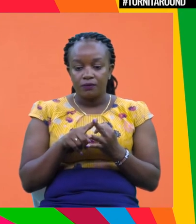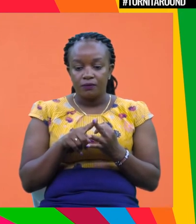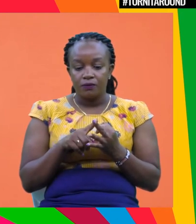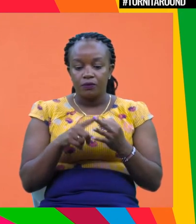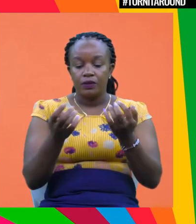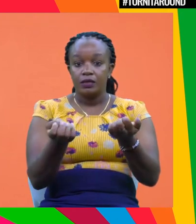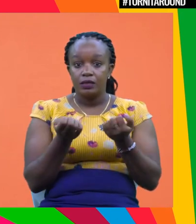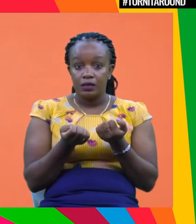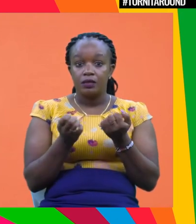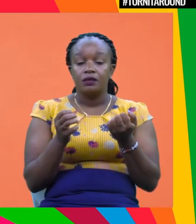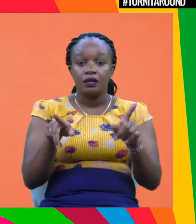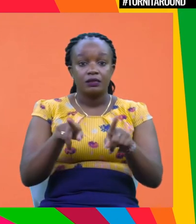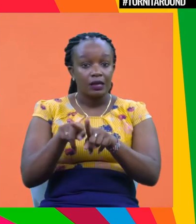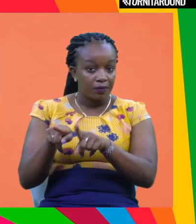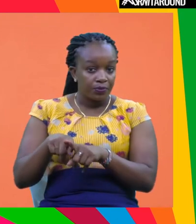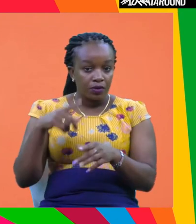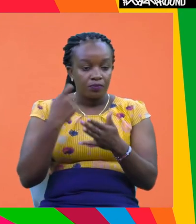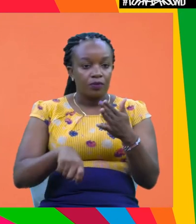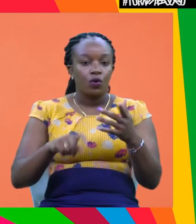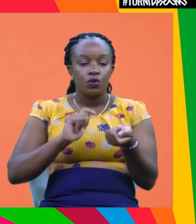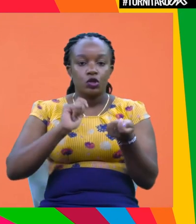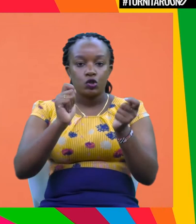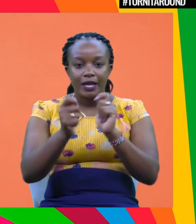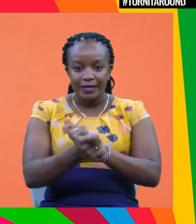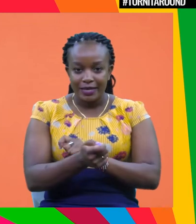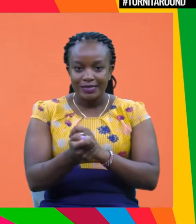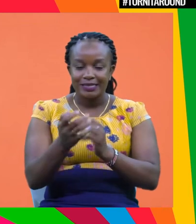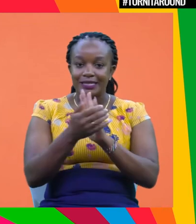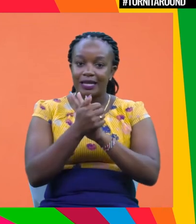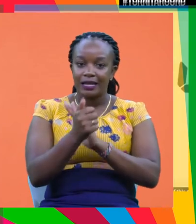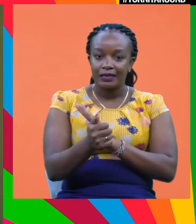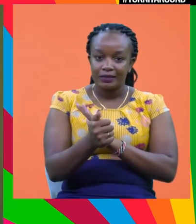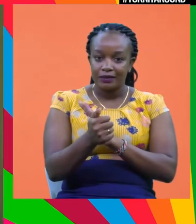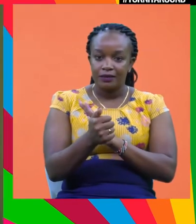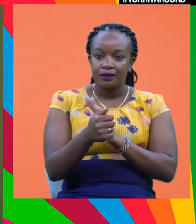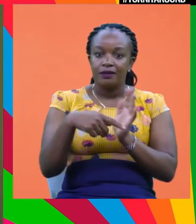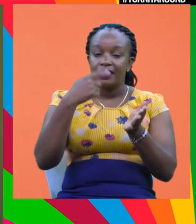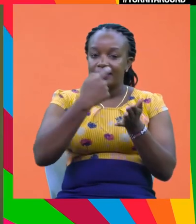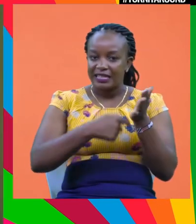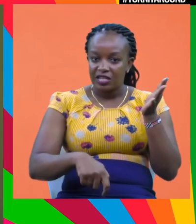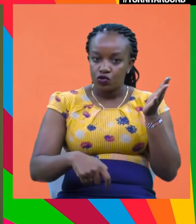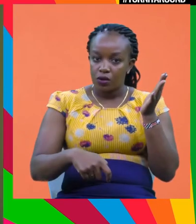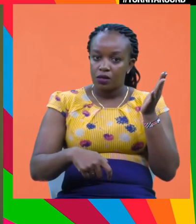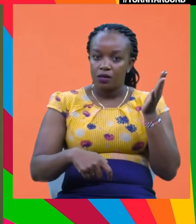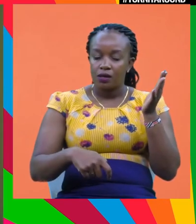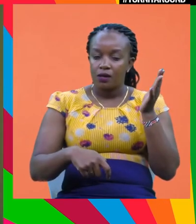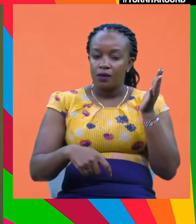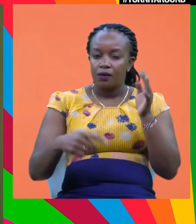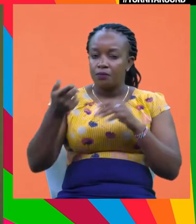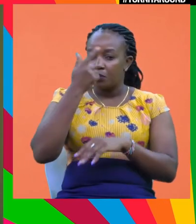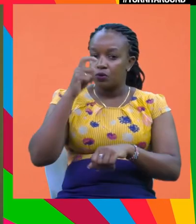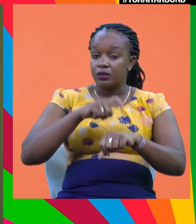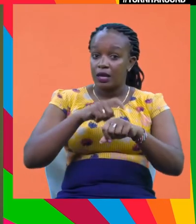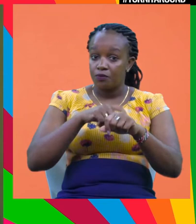a carbon price, be it through a trading scheme, as Ken mentioned, or simply through taxation of carbon. Because